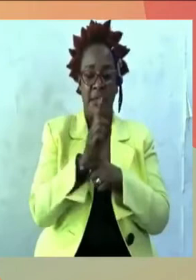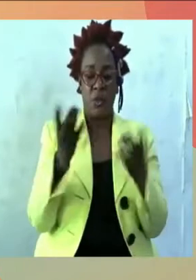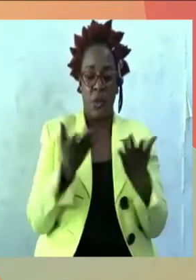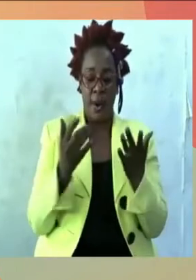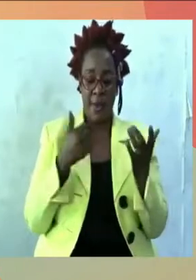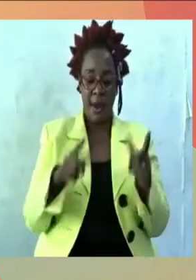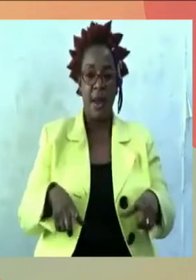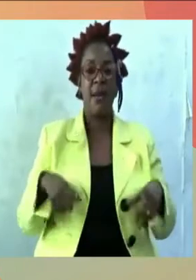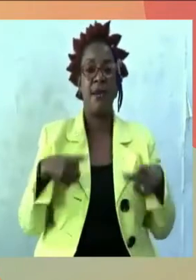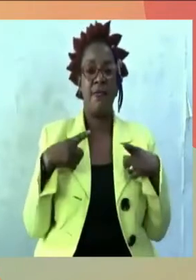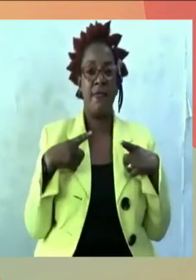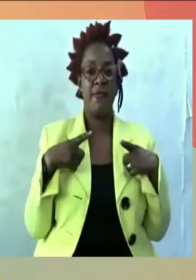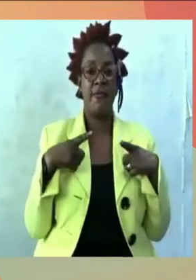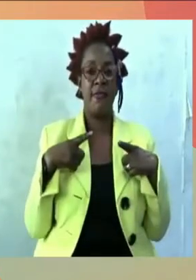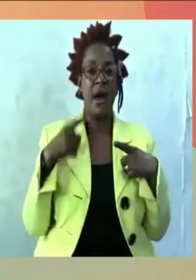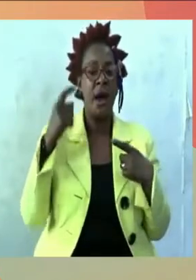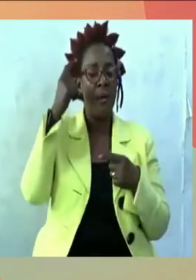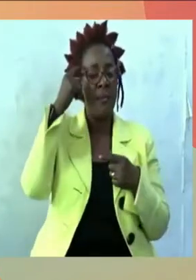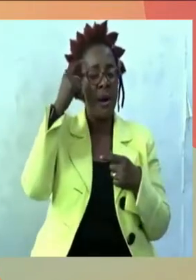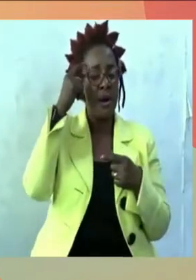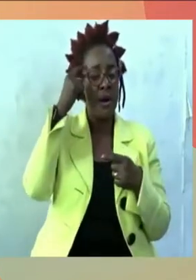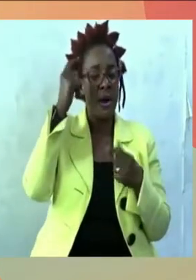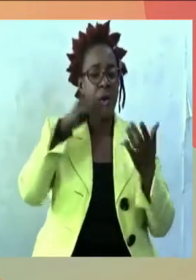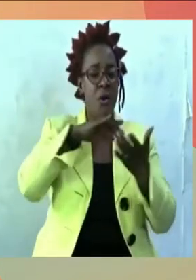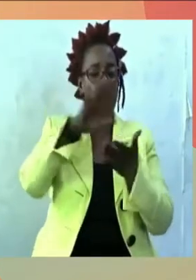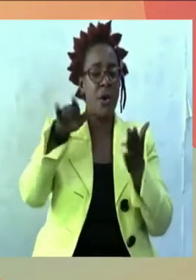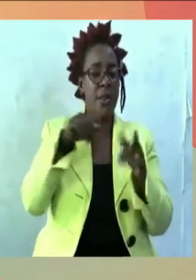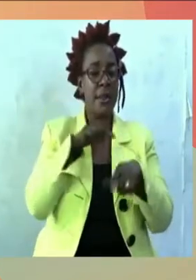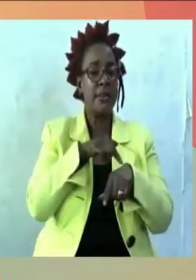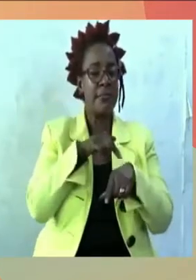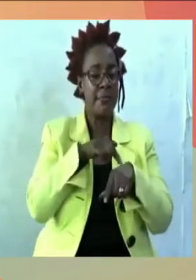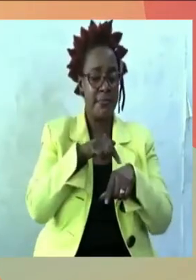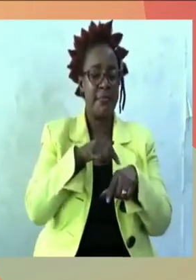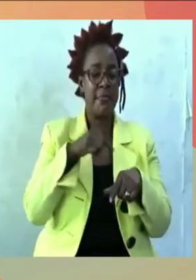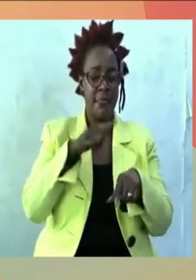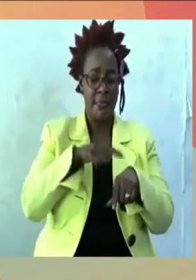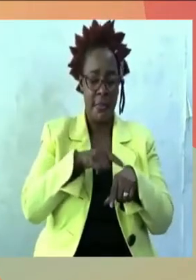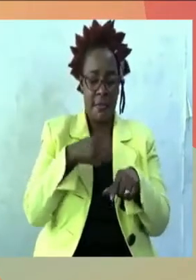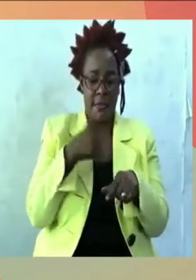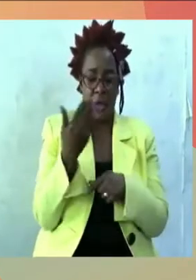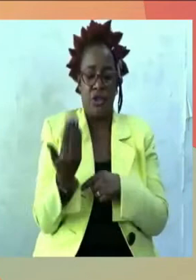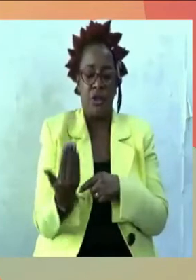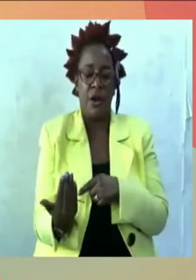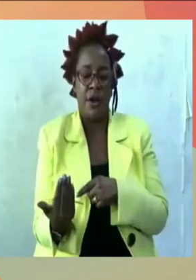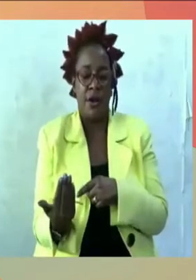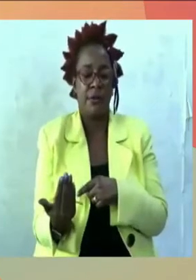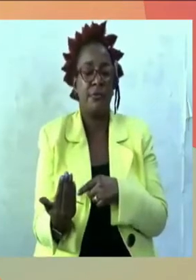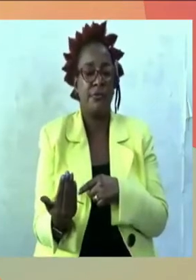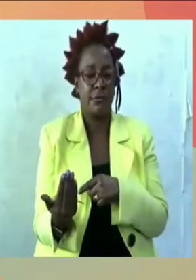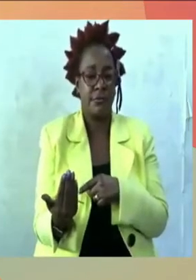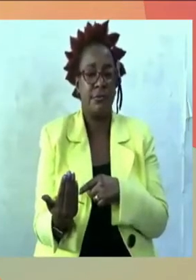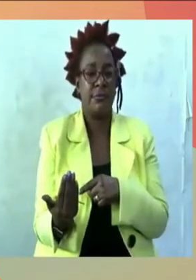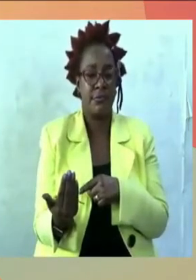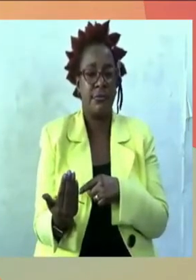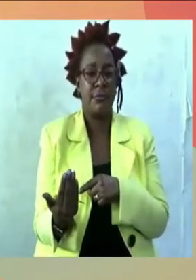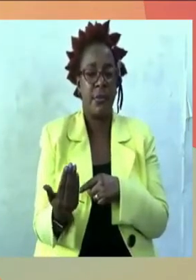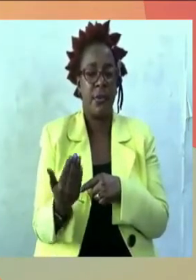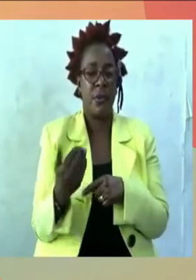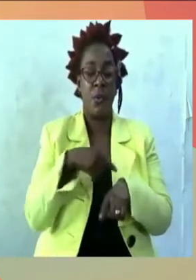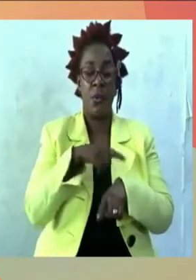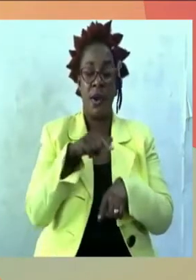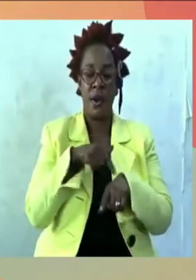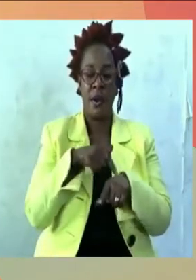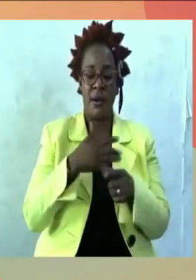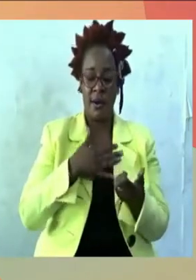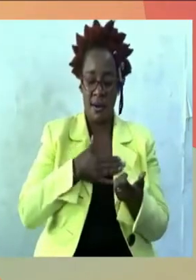reminded of all the time, of my childhood and young years, when I faced